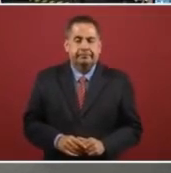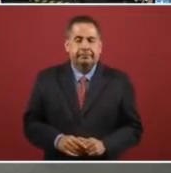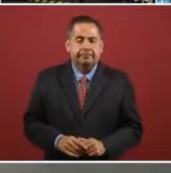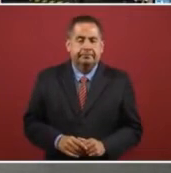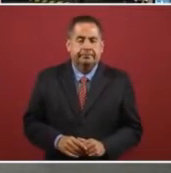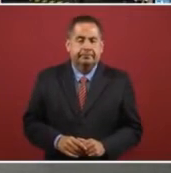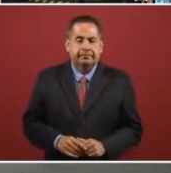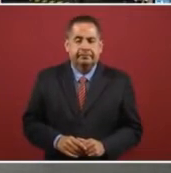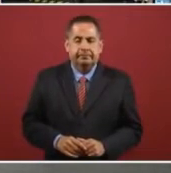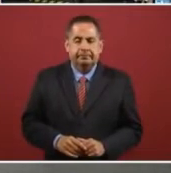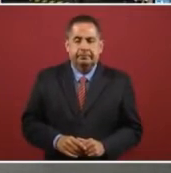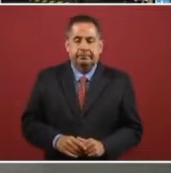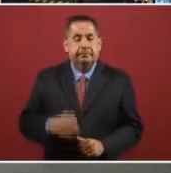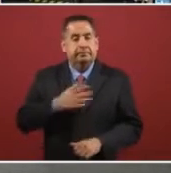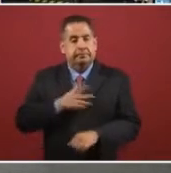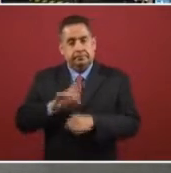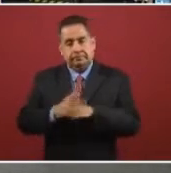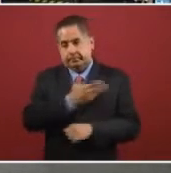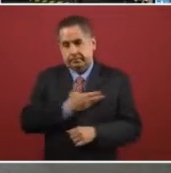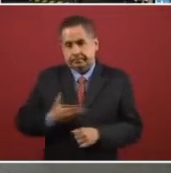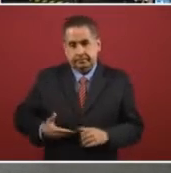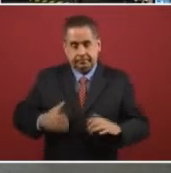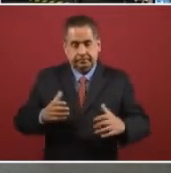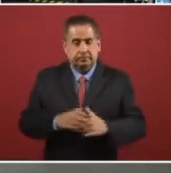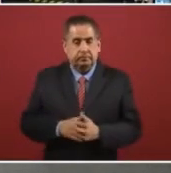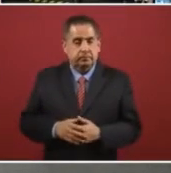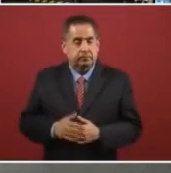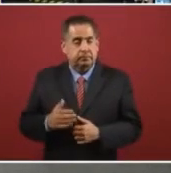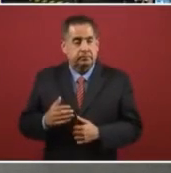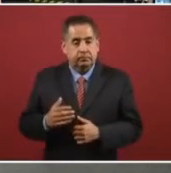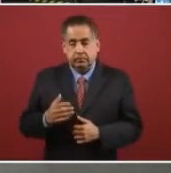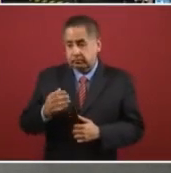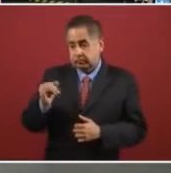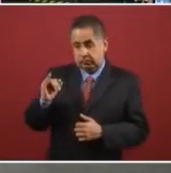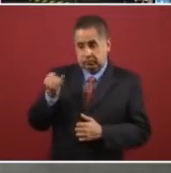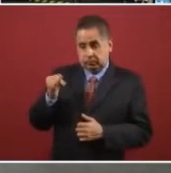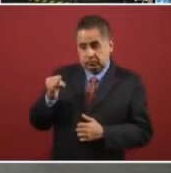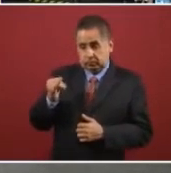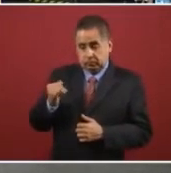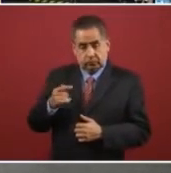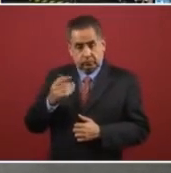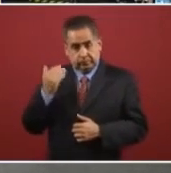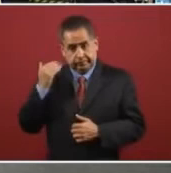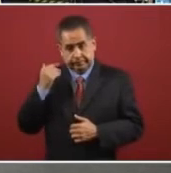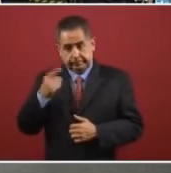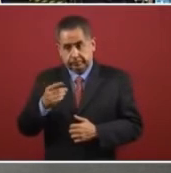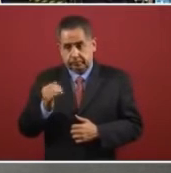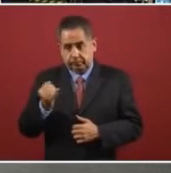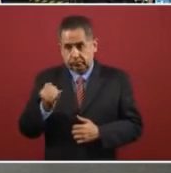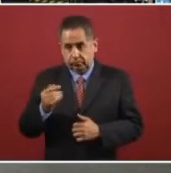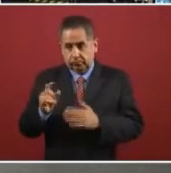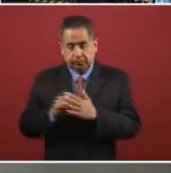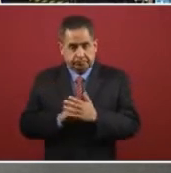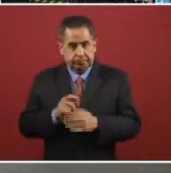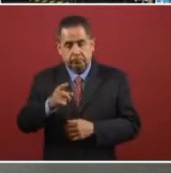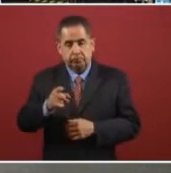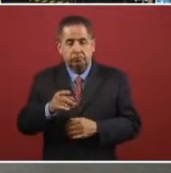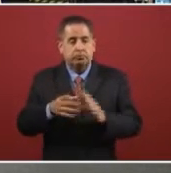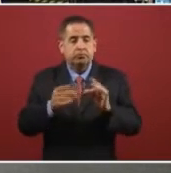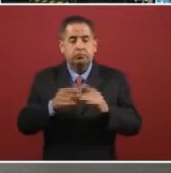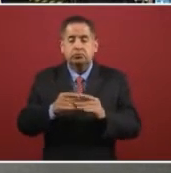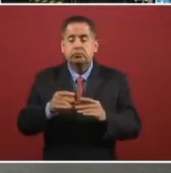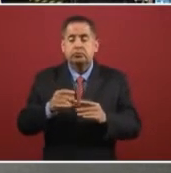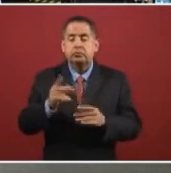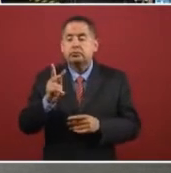Oh my gosh, I'm so sleepy. We, this year, you announced the